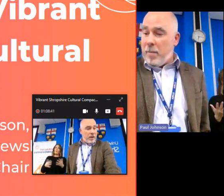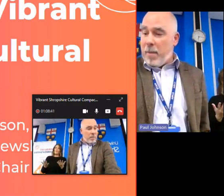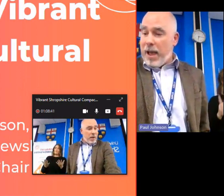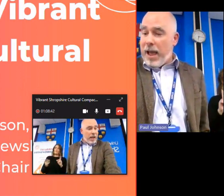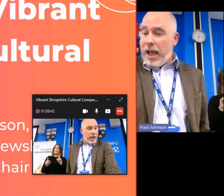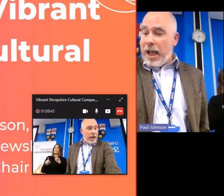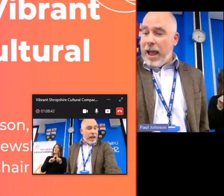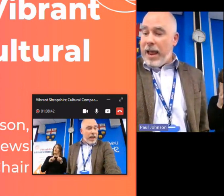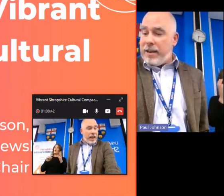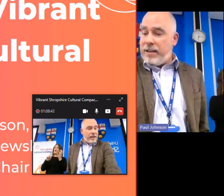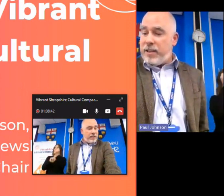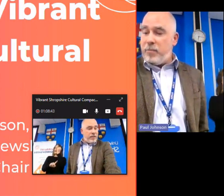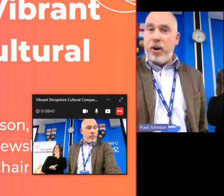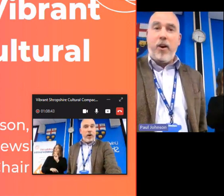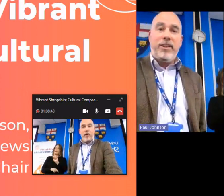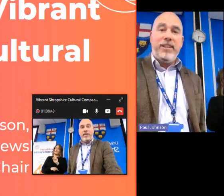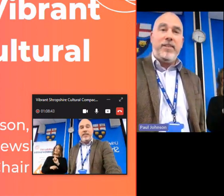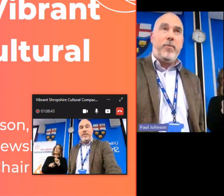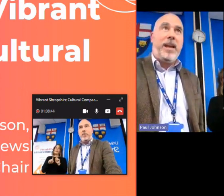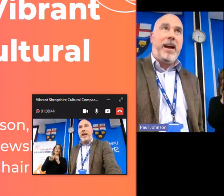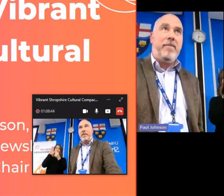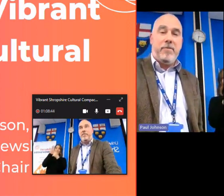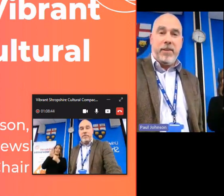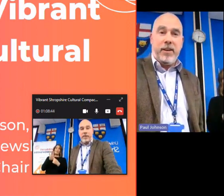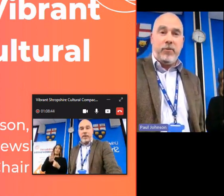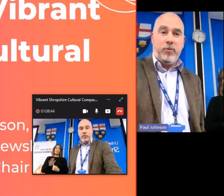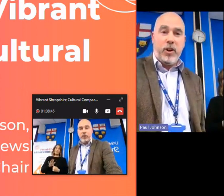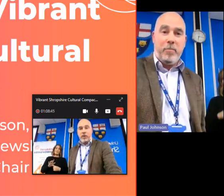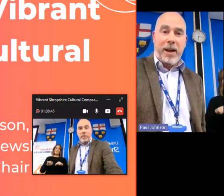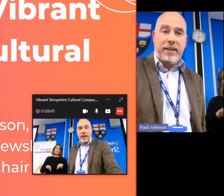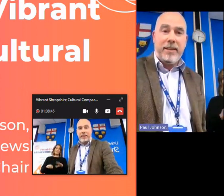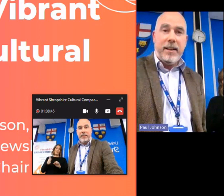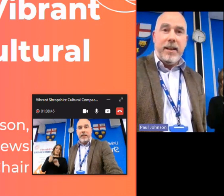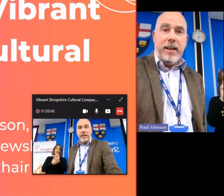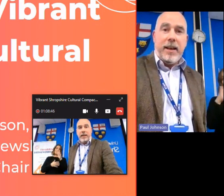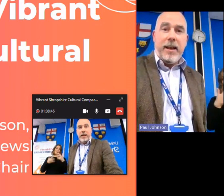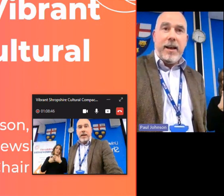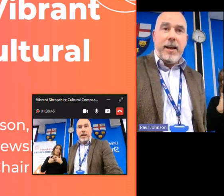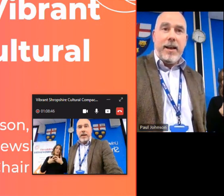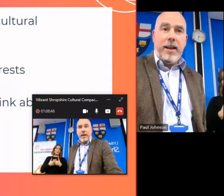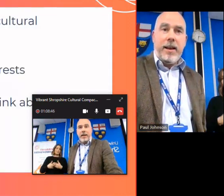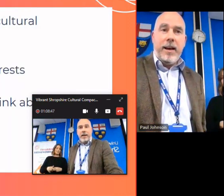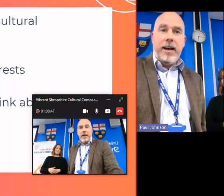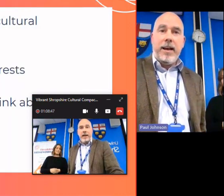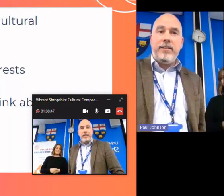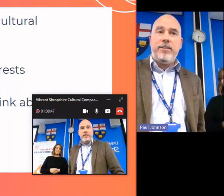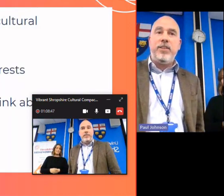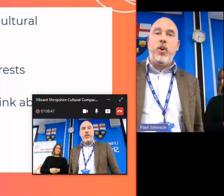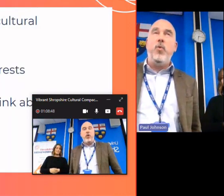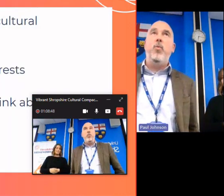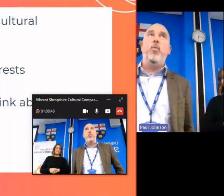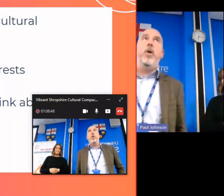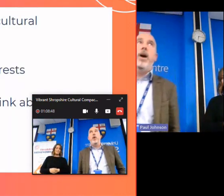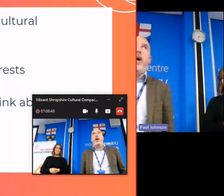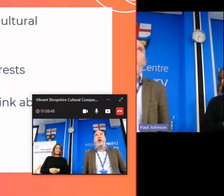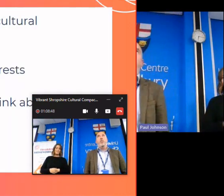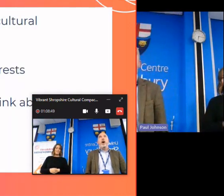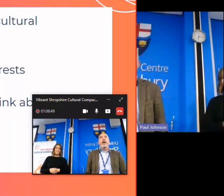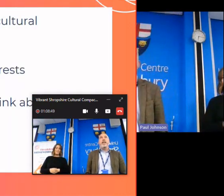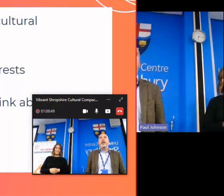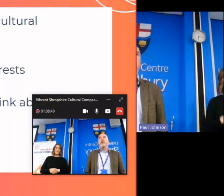um and the priorities that we have for the cultural compact uh so